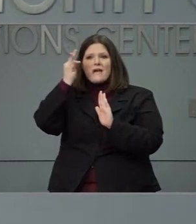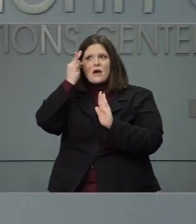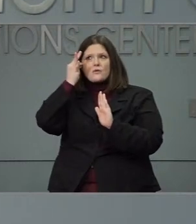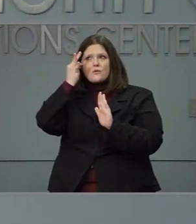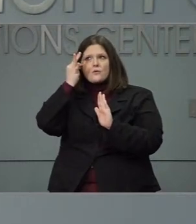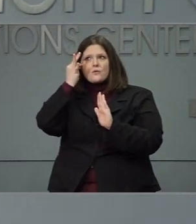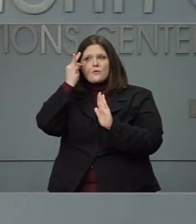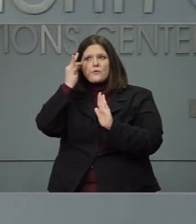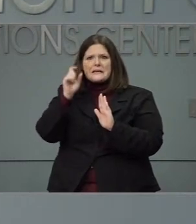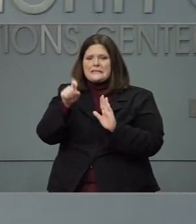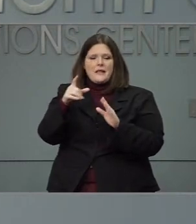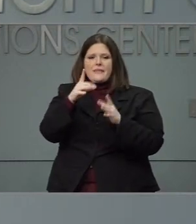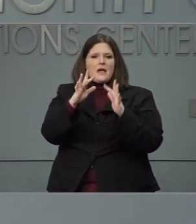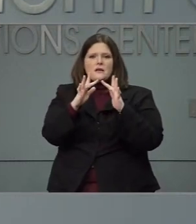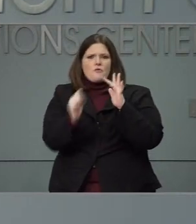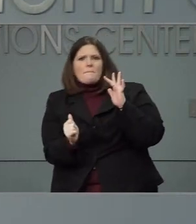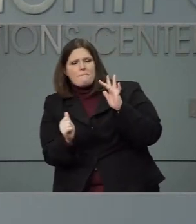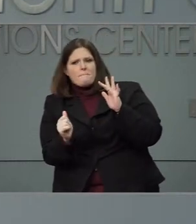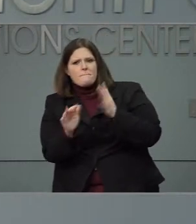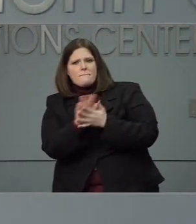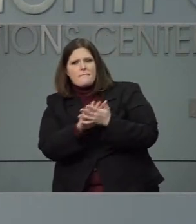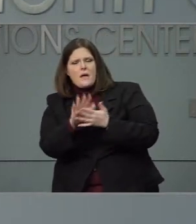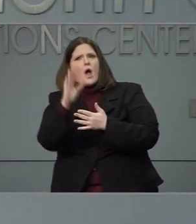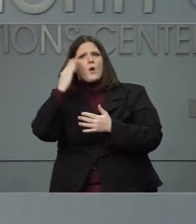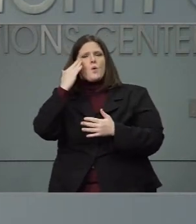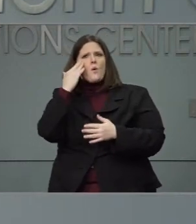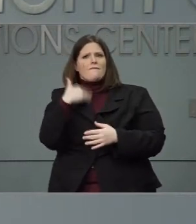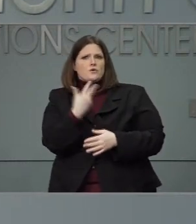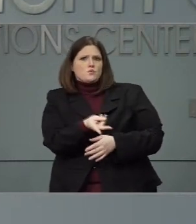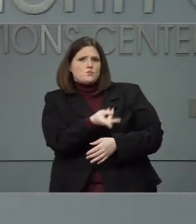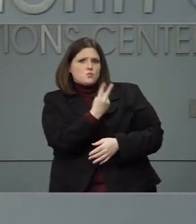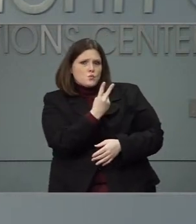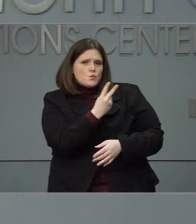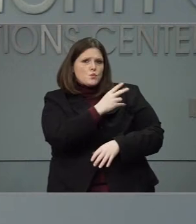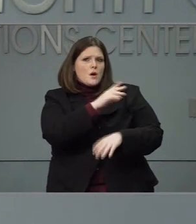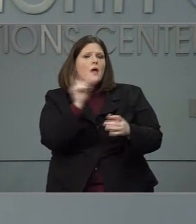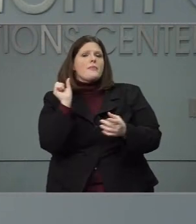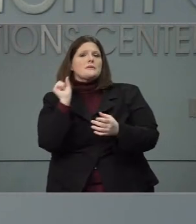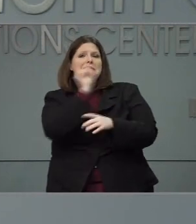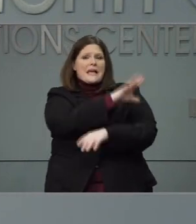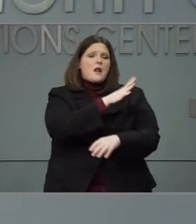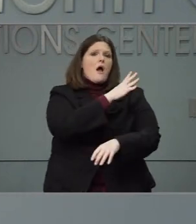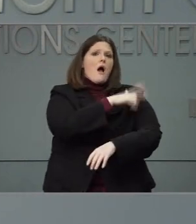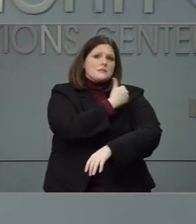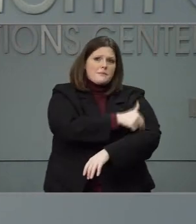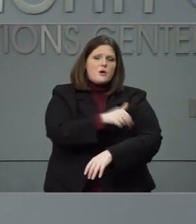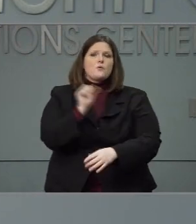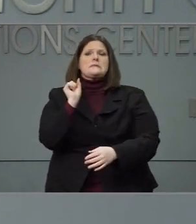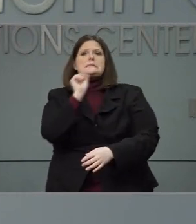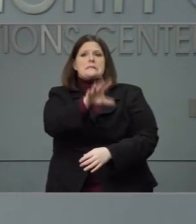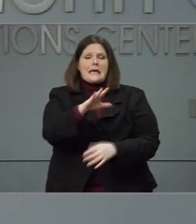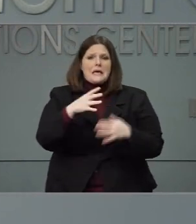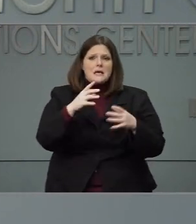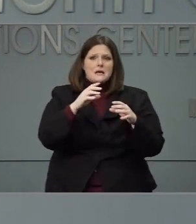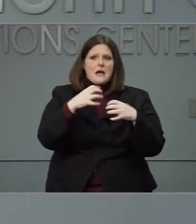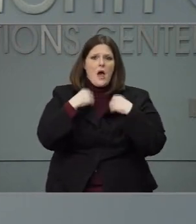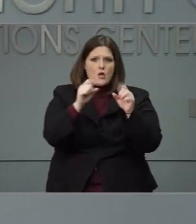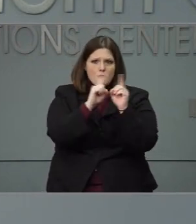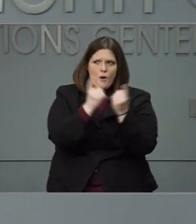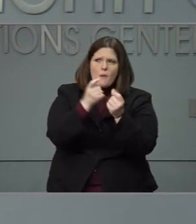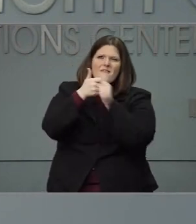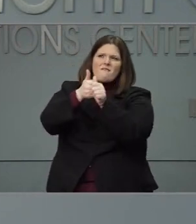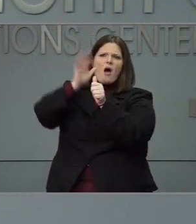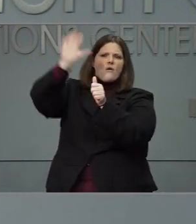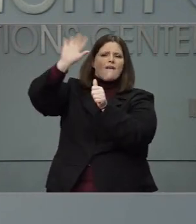I'm wondering, I know they're going to hospitals to health departments to these facilities via the federal program, but